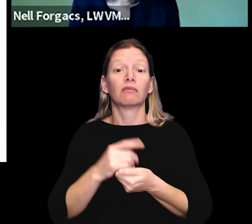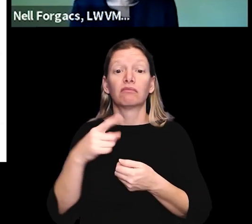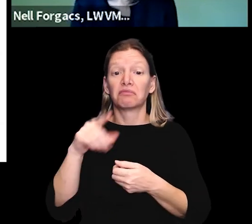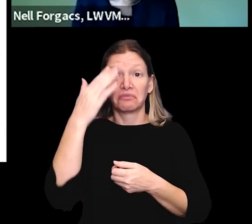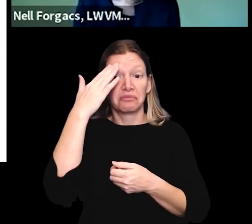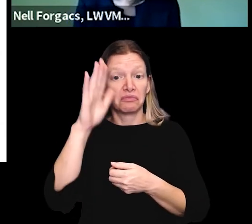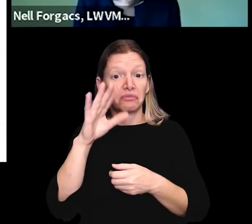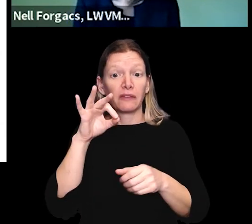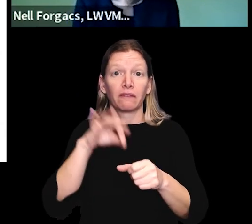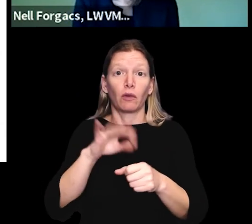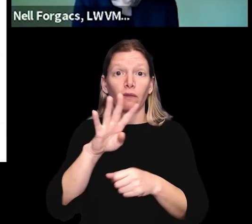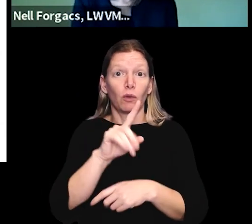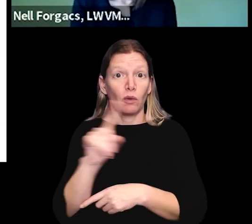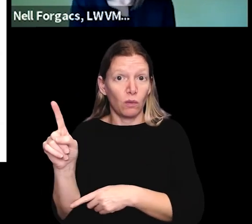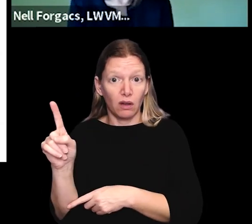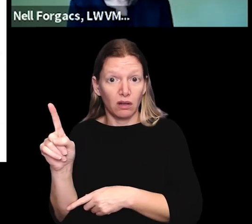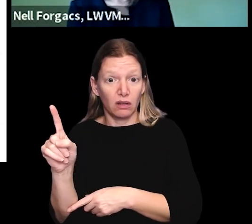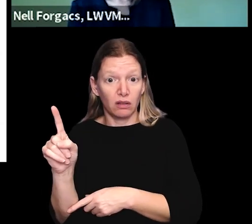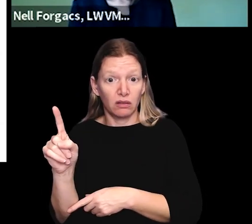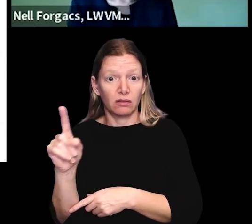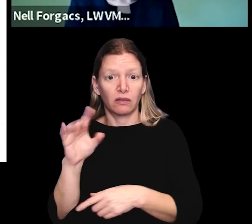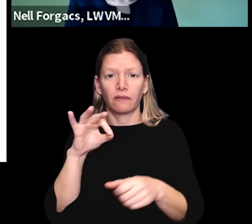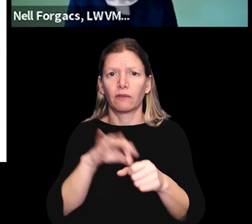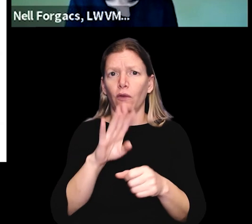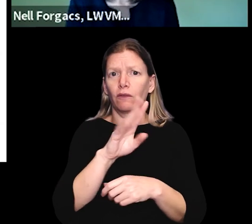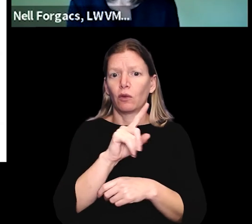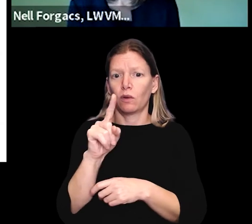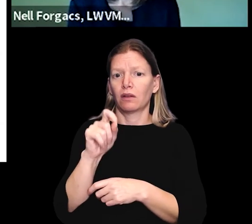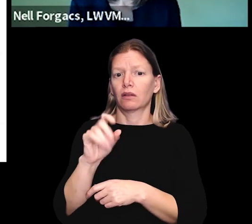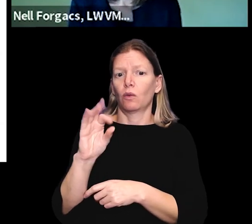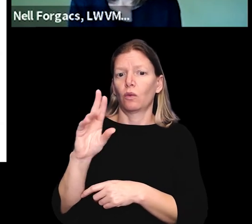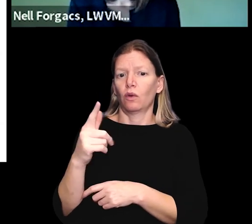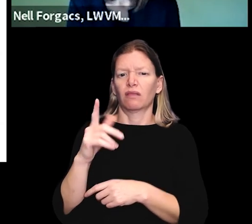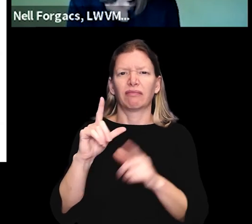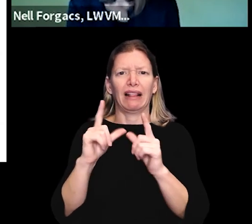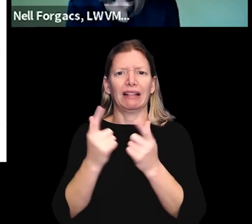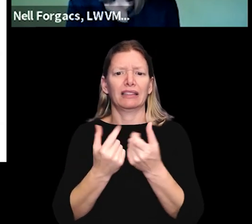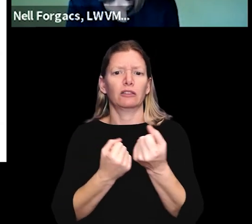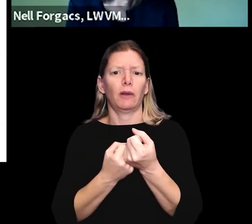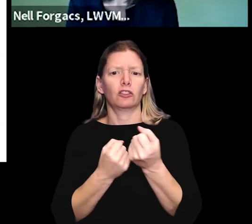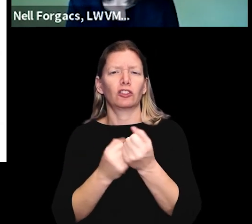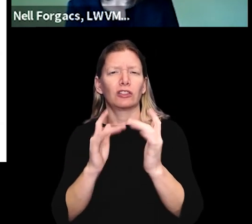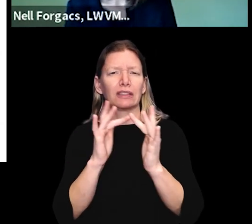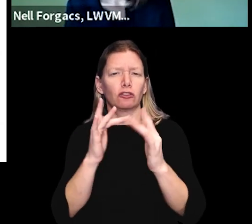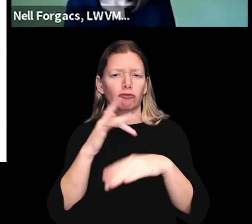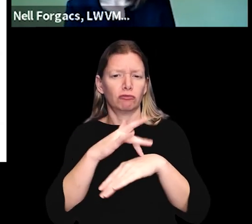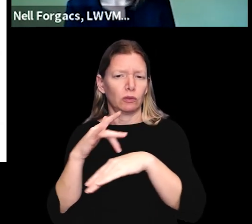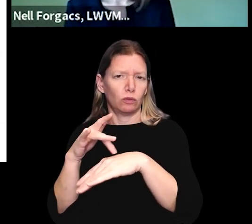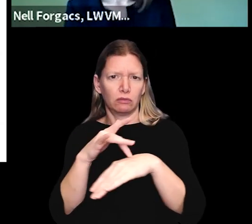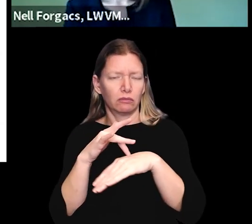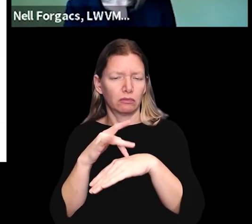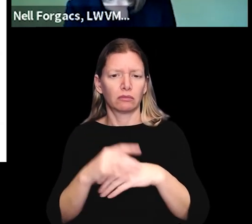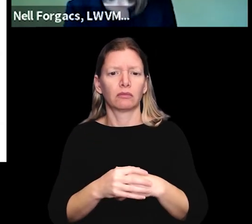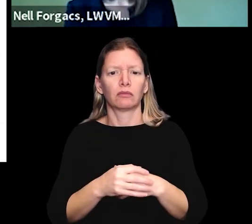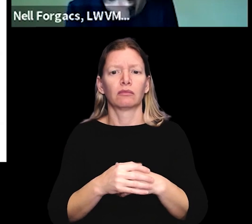for those of you who don't know vote for one one vote for one one dot org is a league sponsored